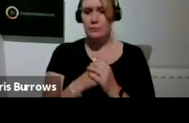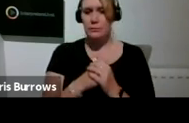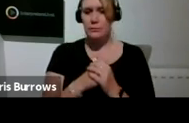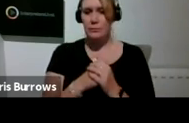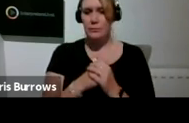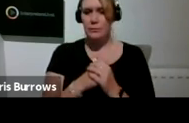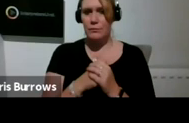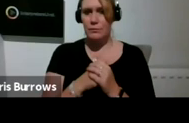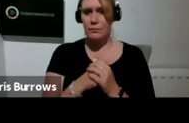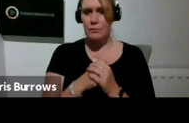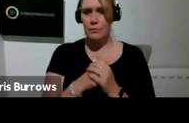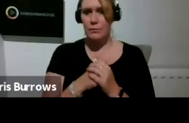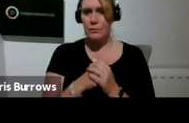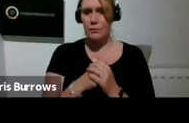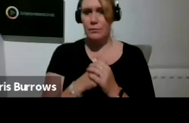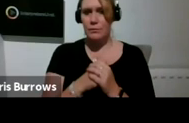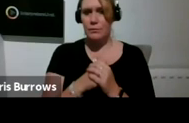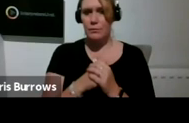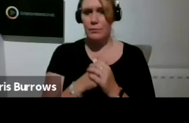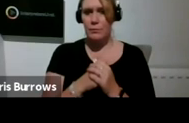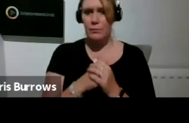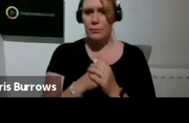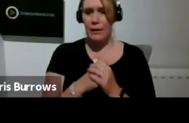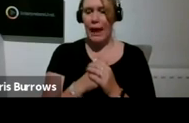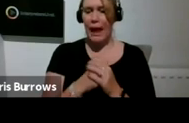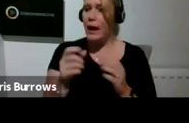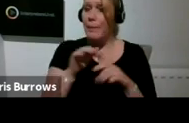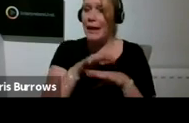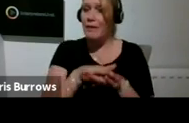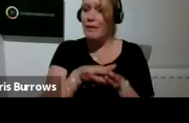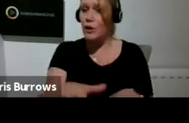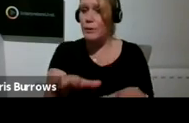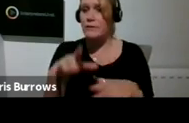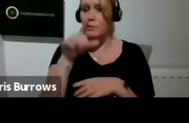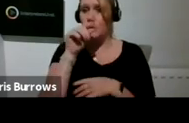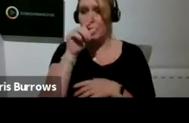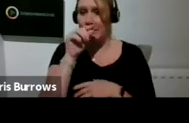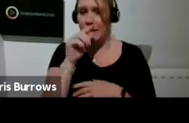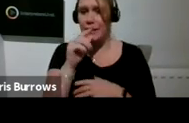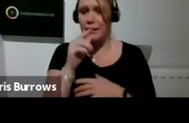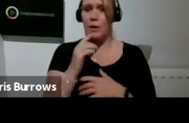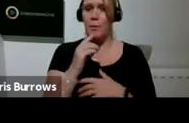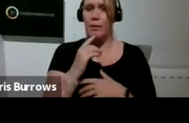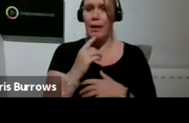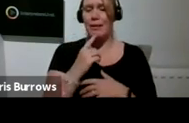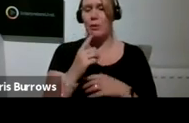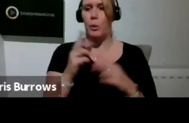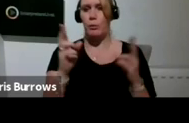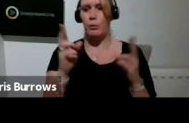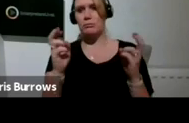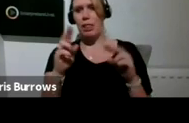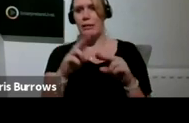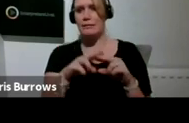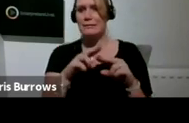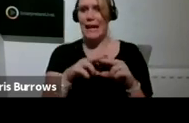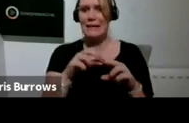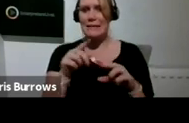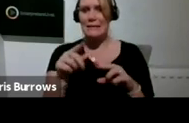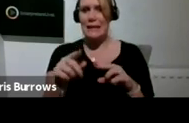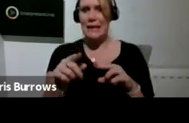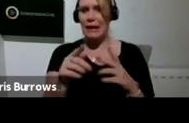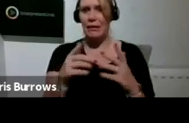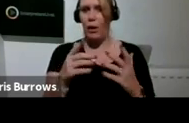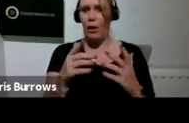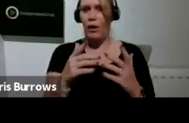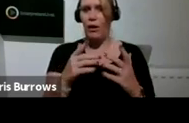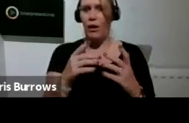by Kurt Schwitters, who I call the daddy of collage. If you don't know him, it's worth looking up